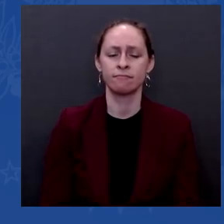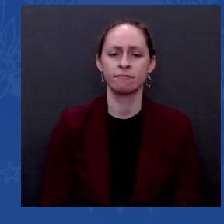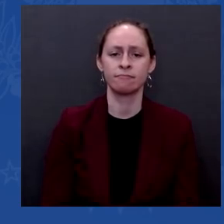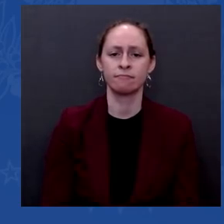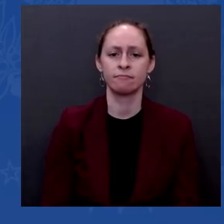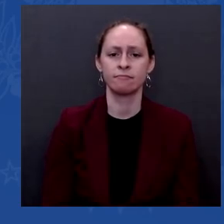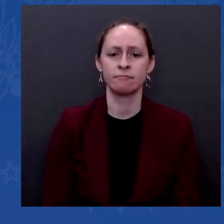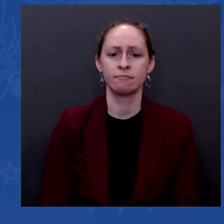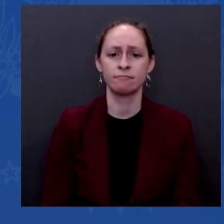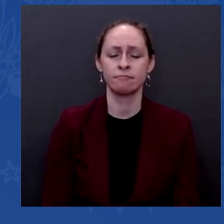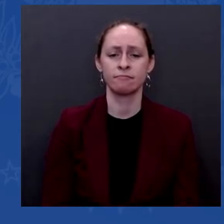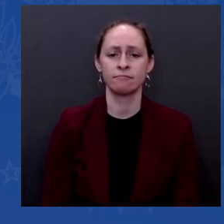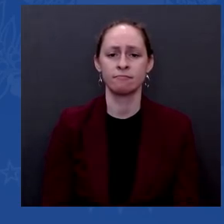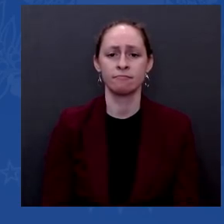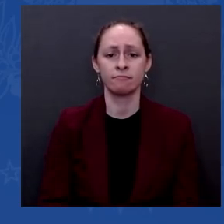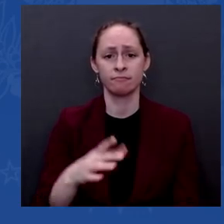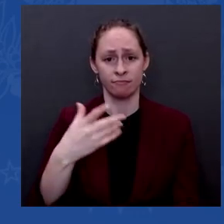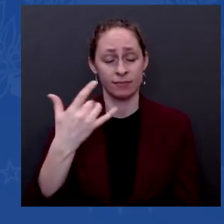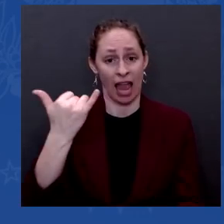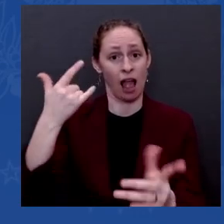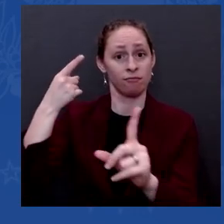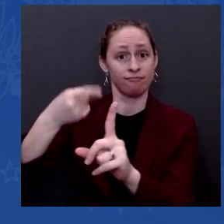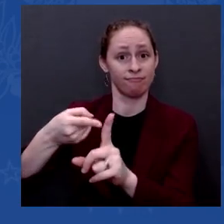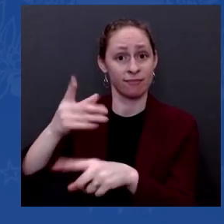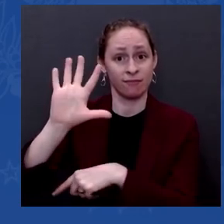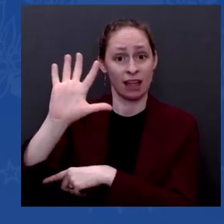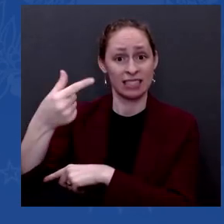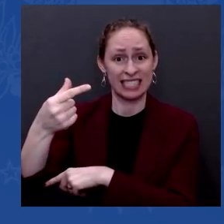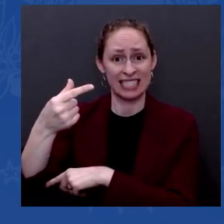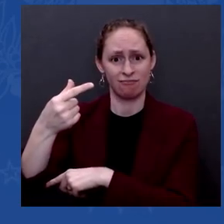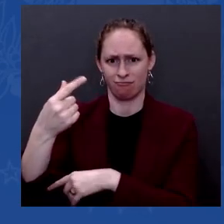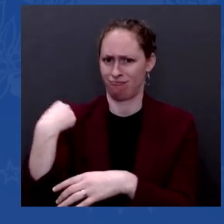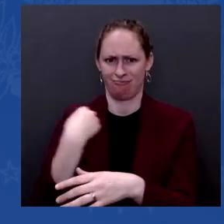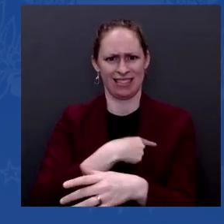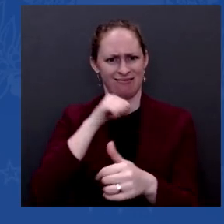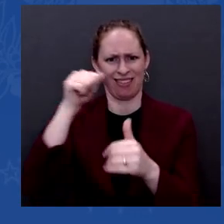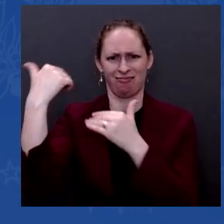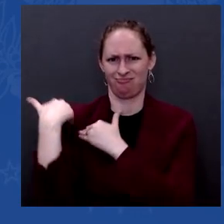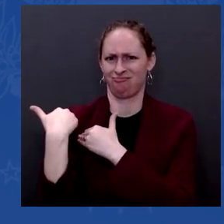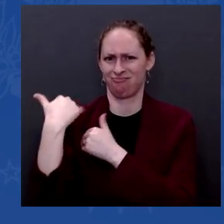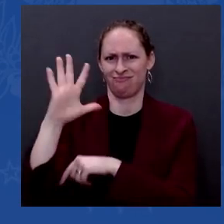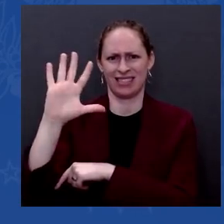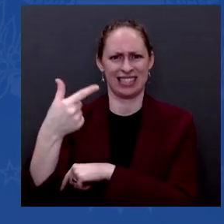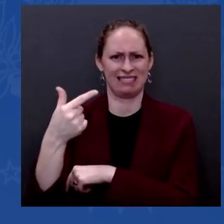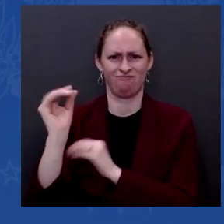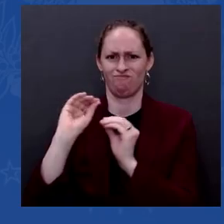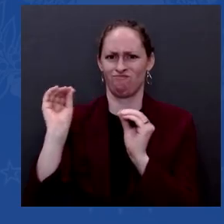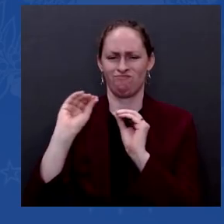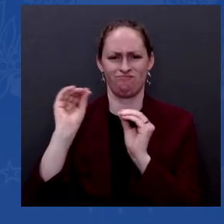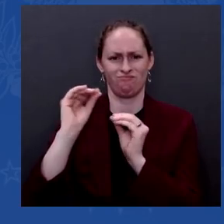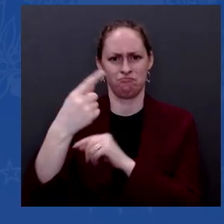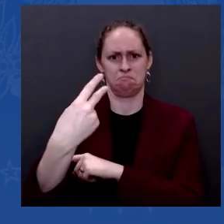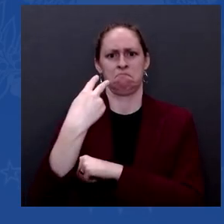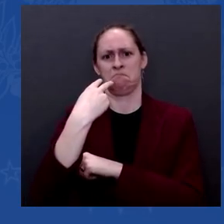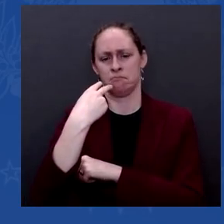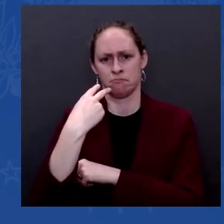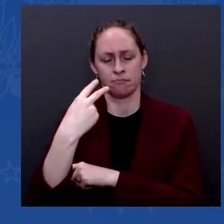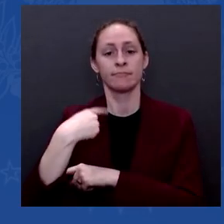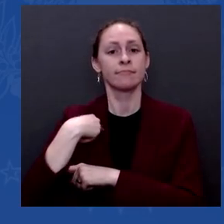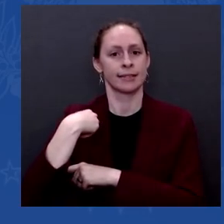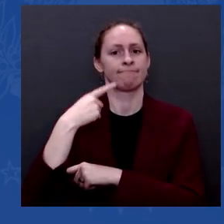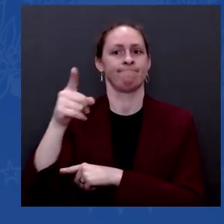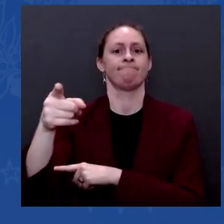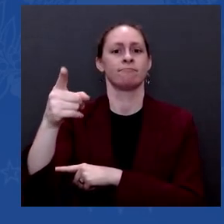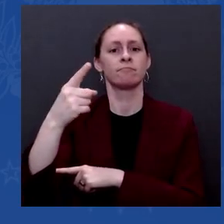5G. The fact is that you had two enterprises, two private enterprises, that had one